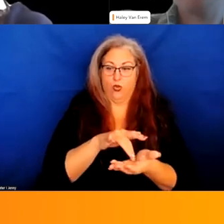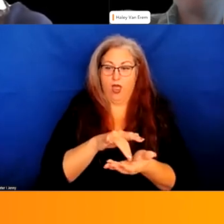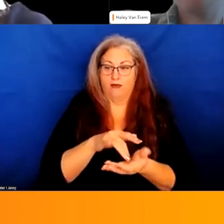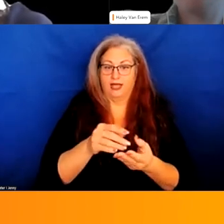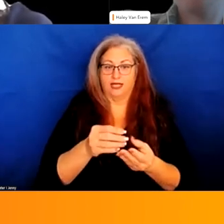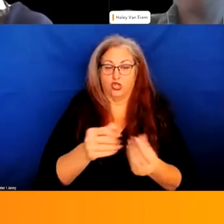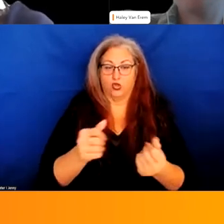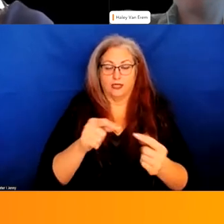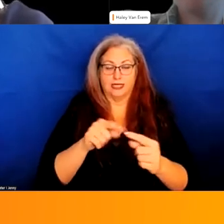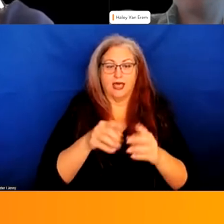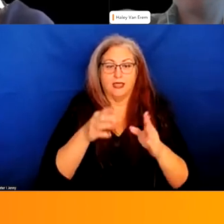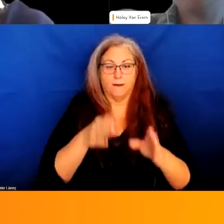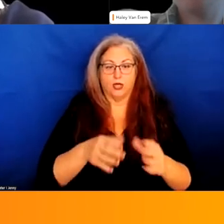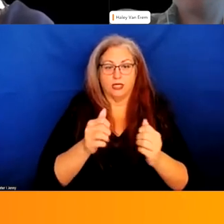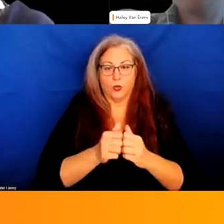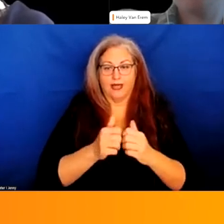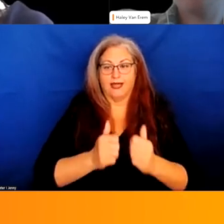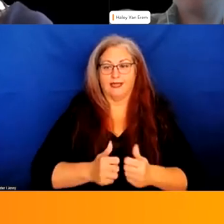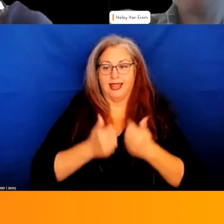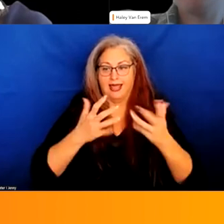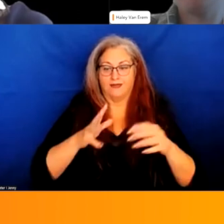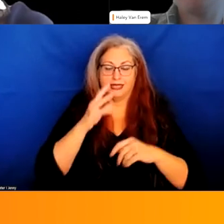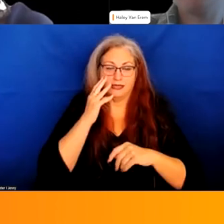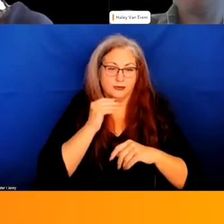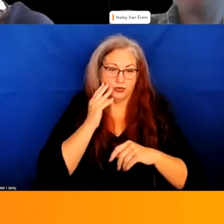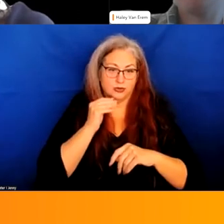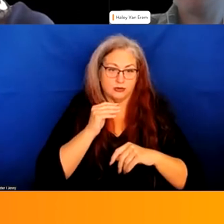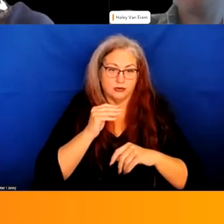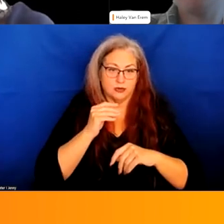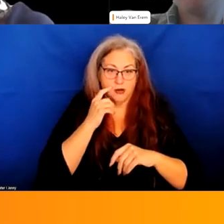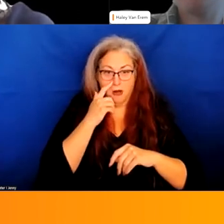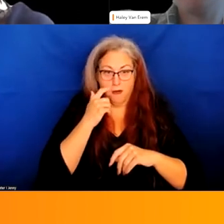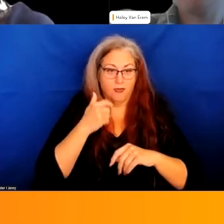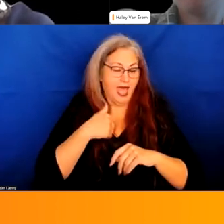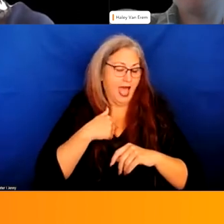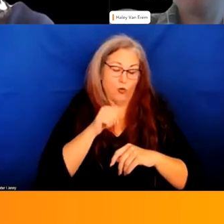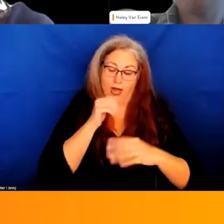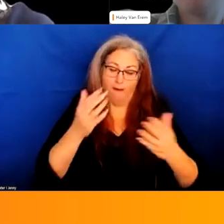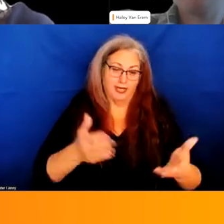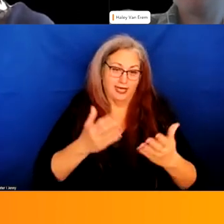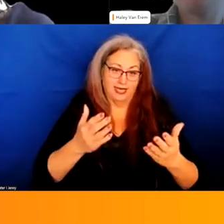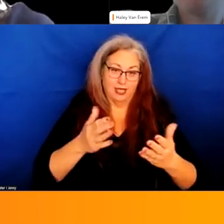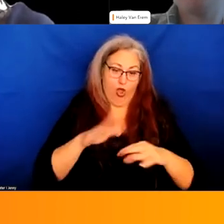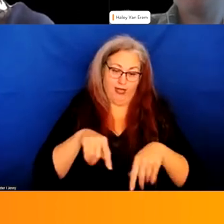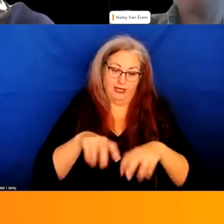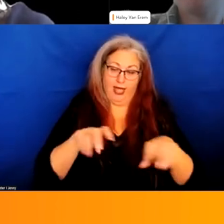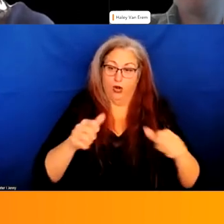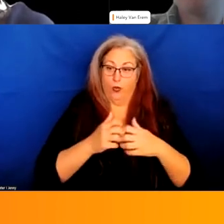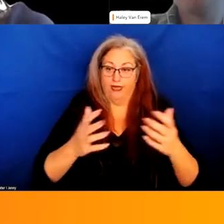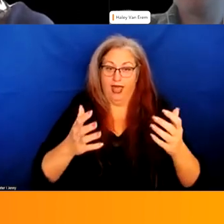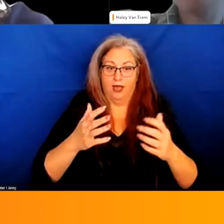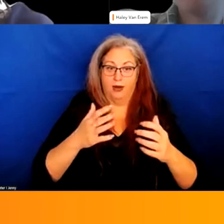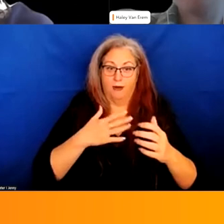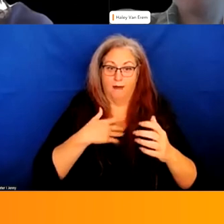the person with the lived experience and i we would i wouldn't be here on this panel without my